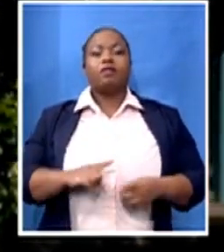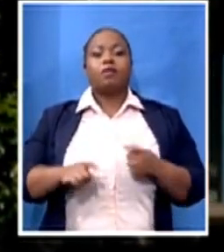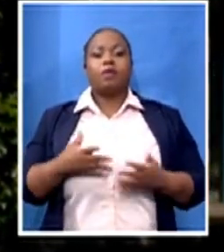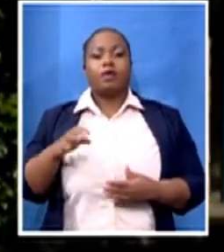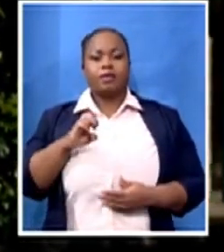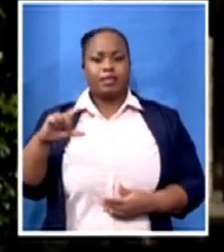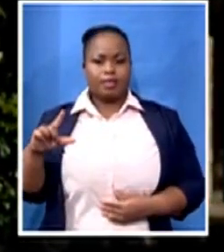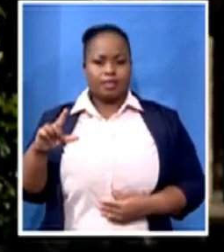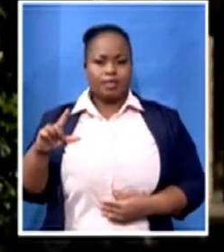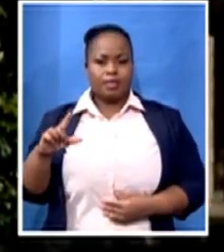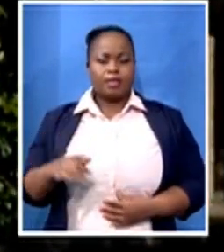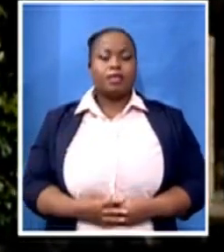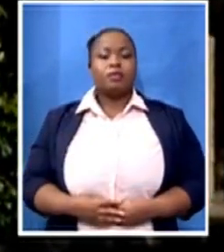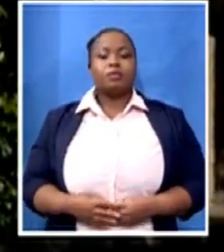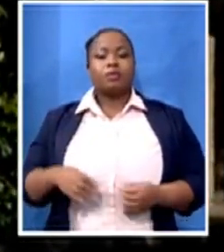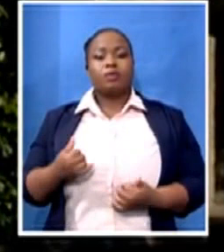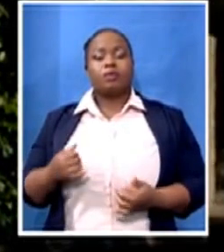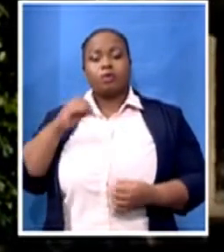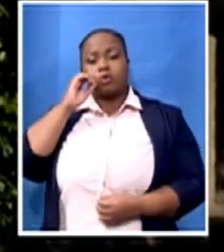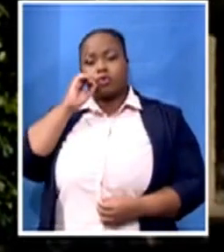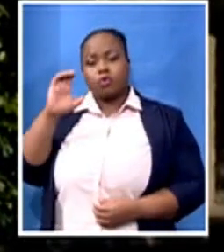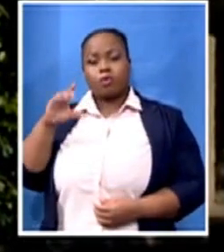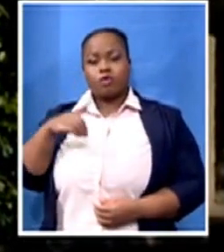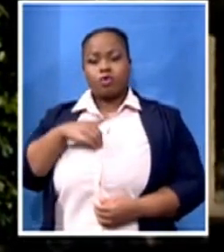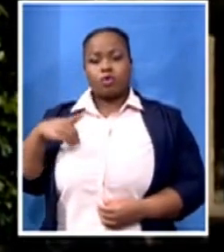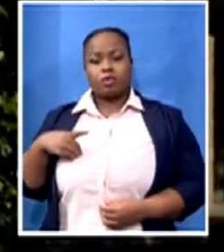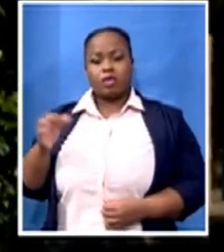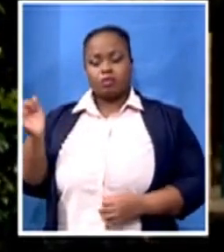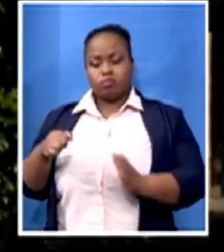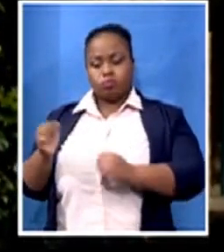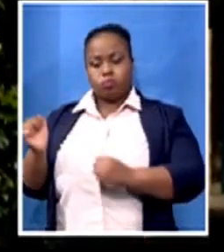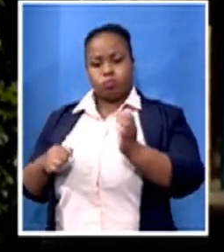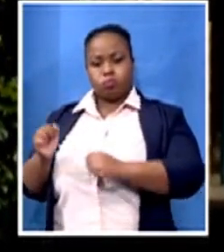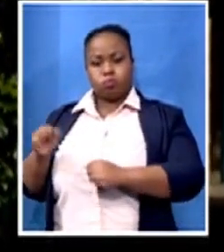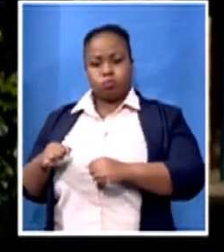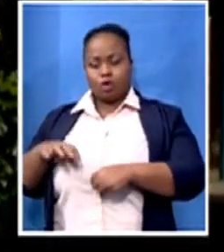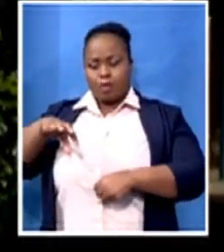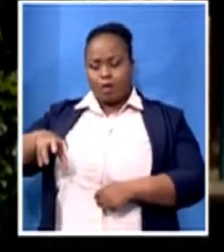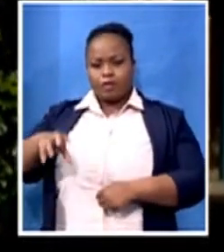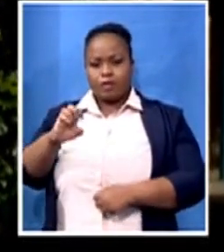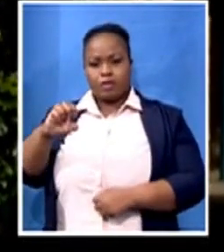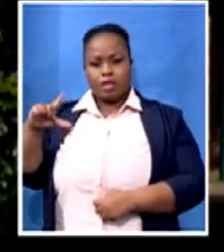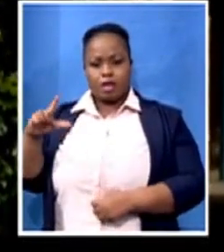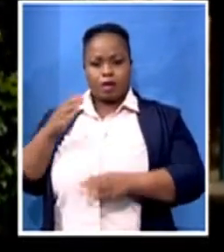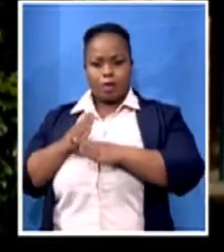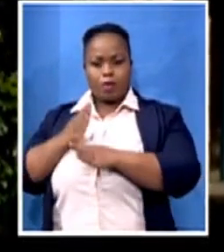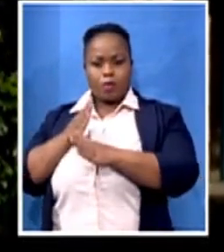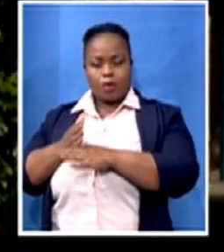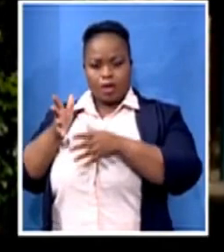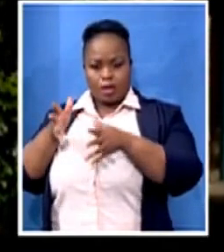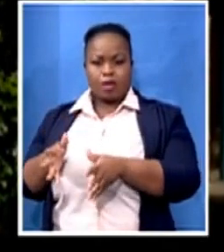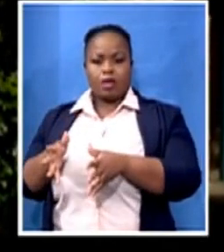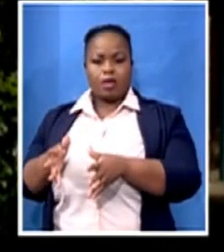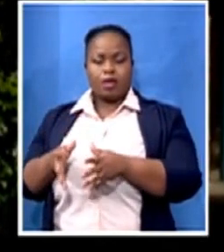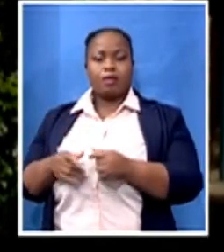Cuban doctors have been deployed here in East London, where they were showcased by the Premier of the province, Oscar